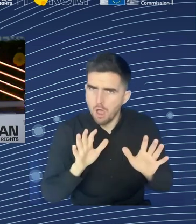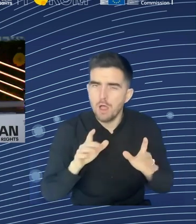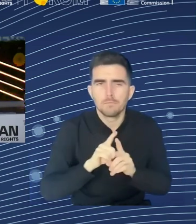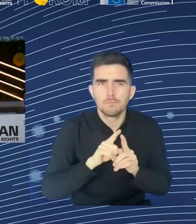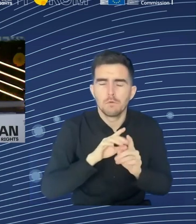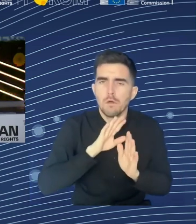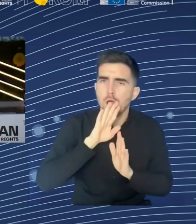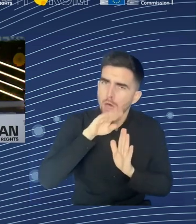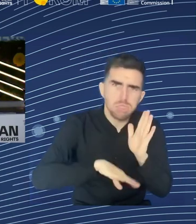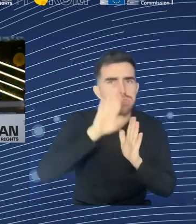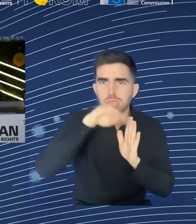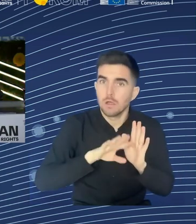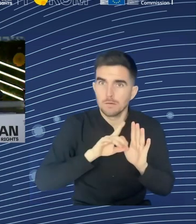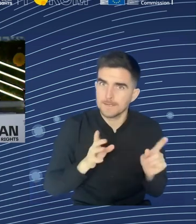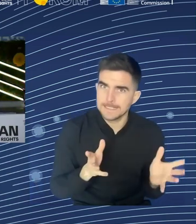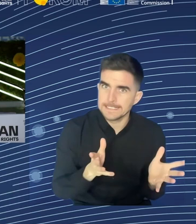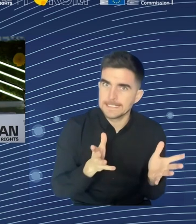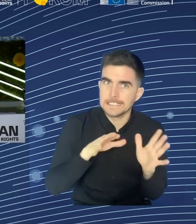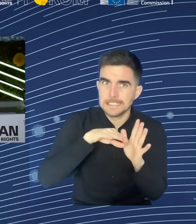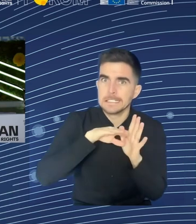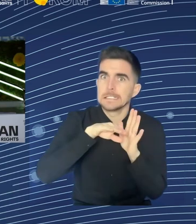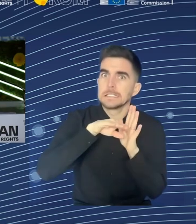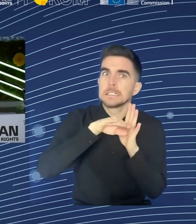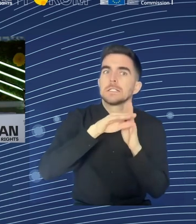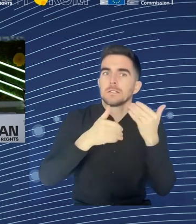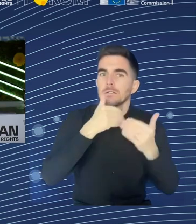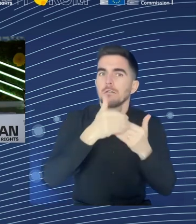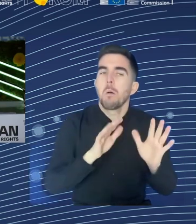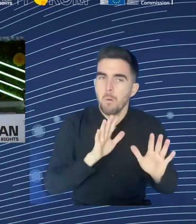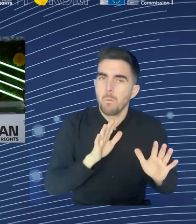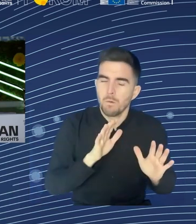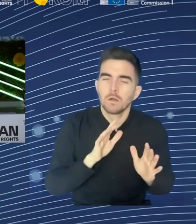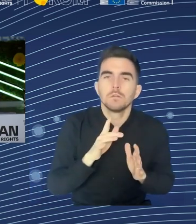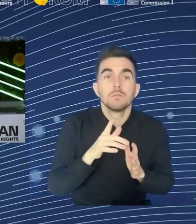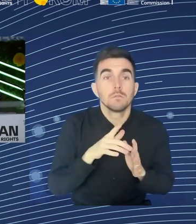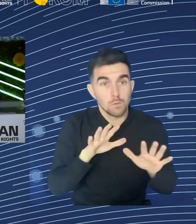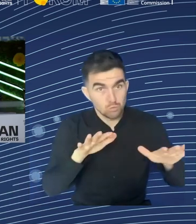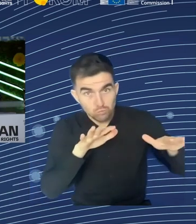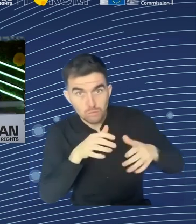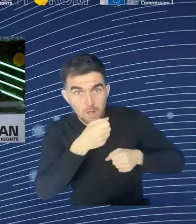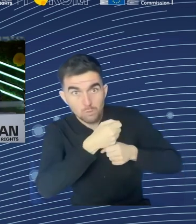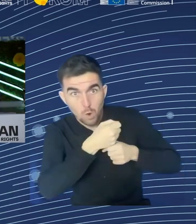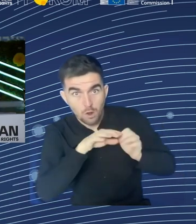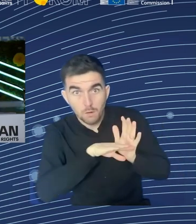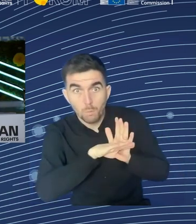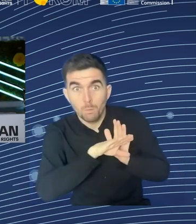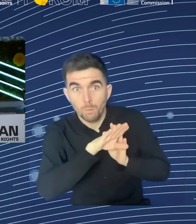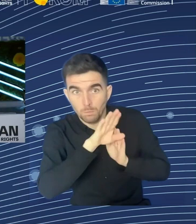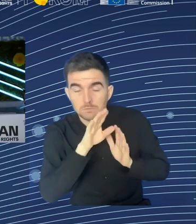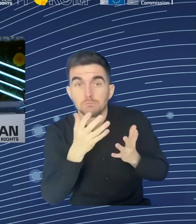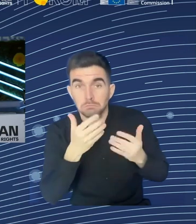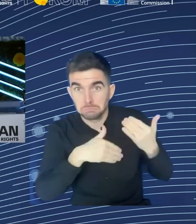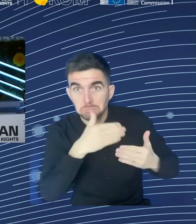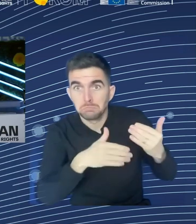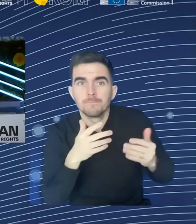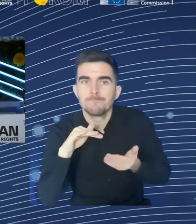the labor shortages are one of these factors, maybe also increasing wage rises, but a